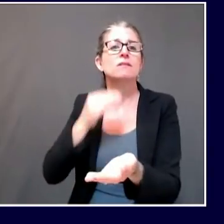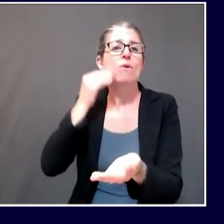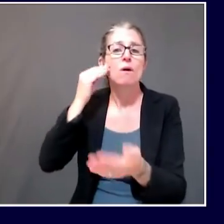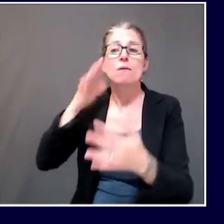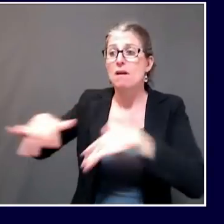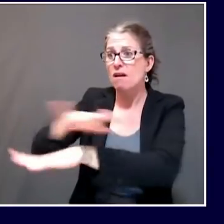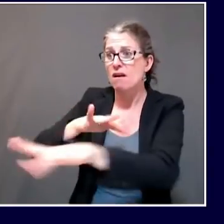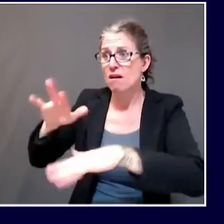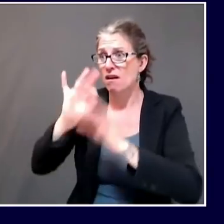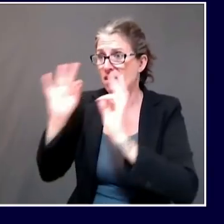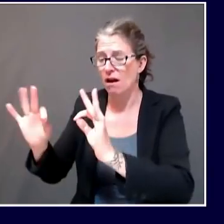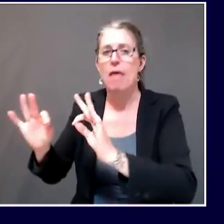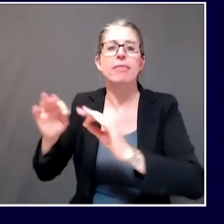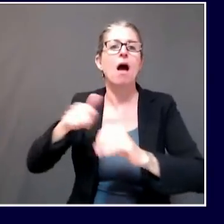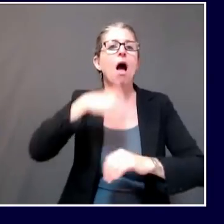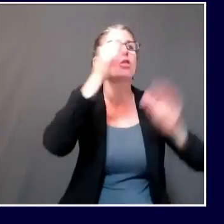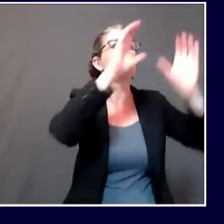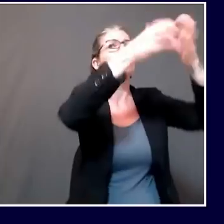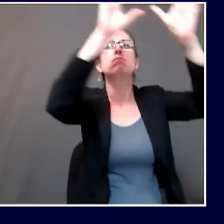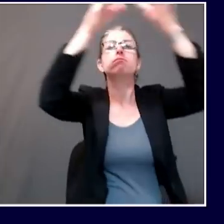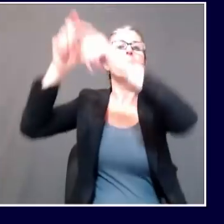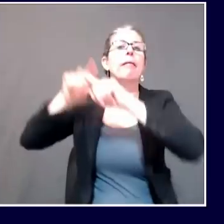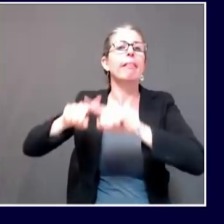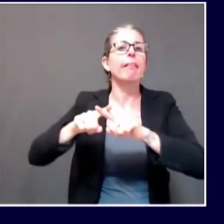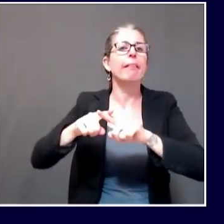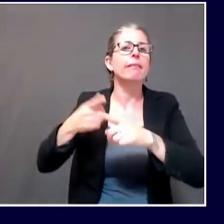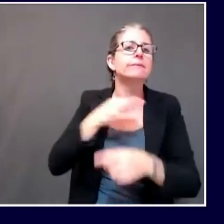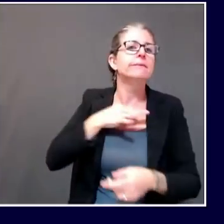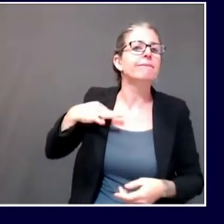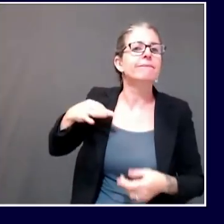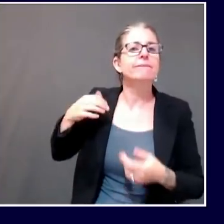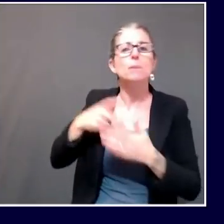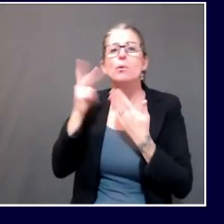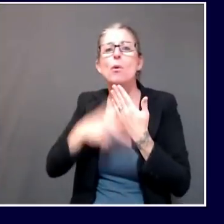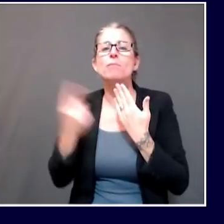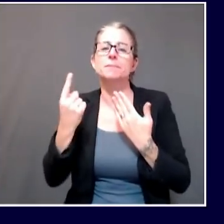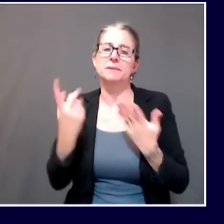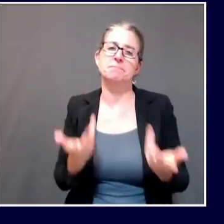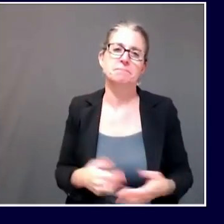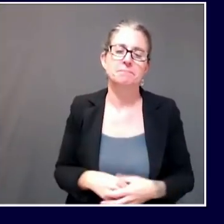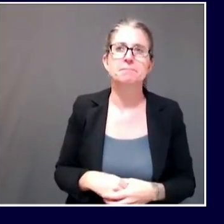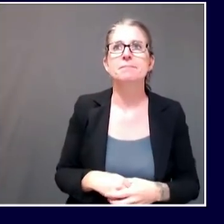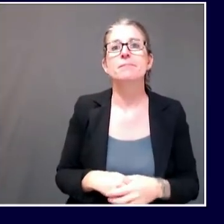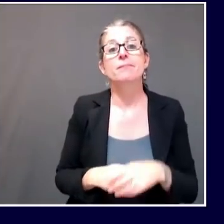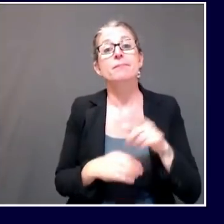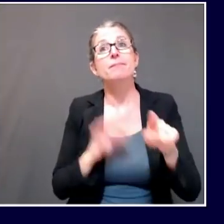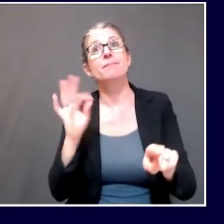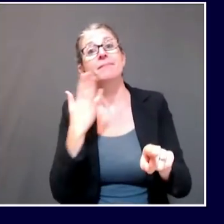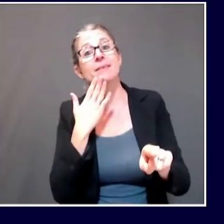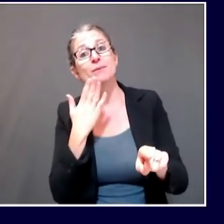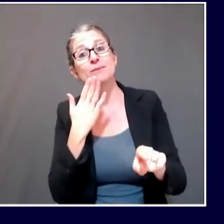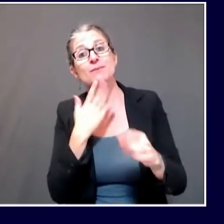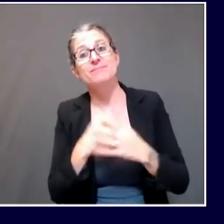Great, thank you. I'm going to turn back to Ashley Blackford at WAGM. Ashley, are you on?